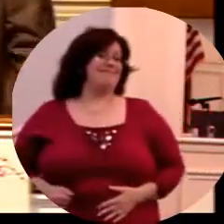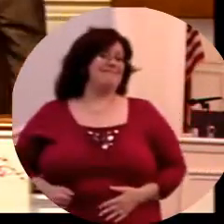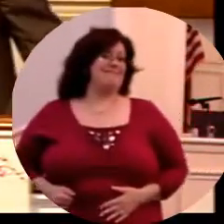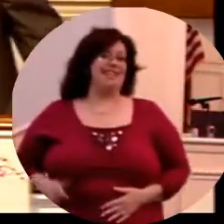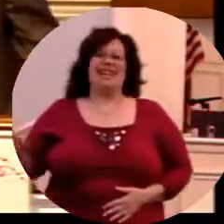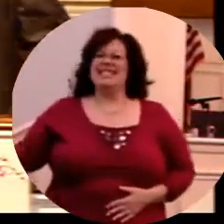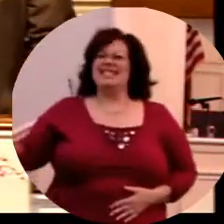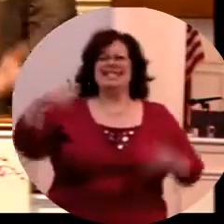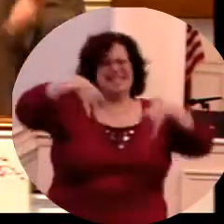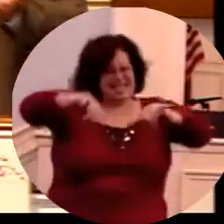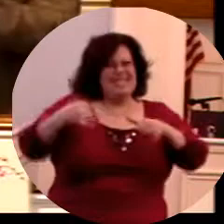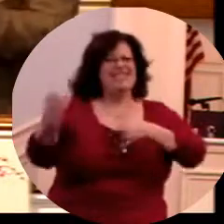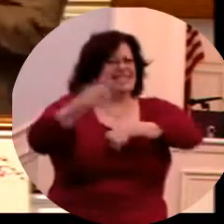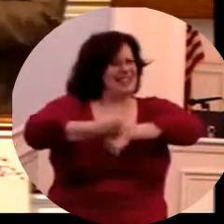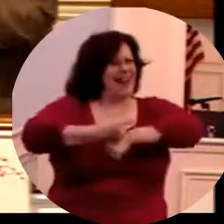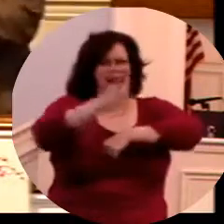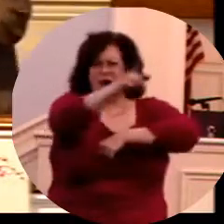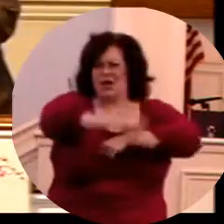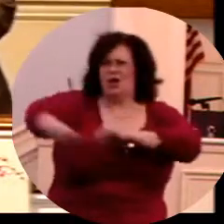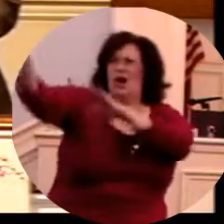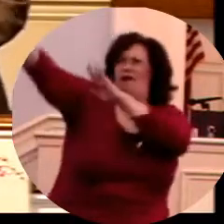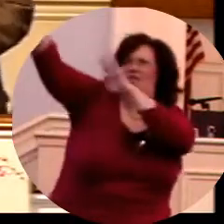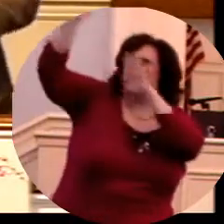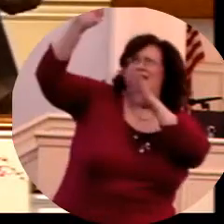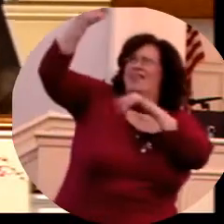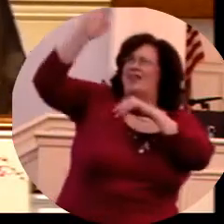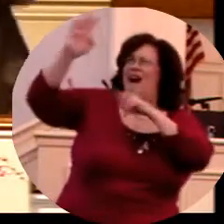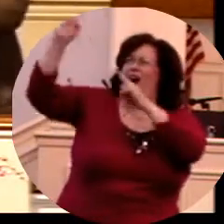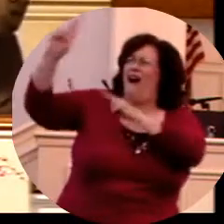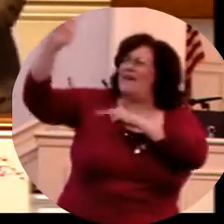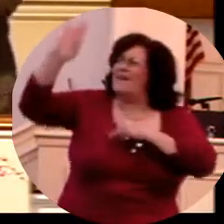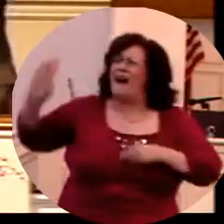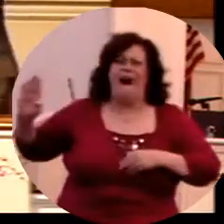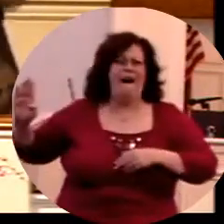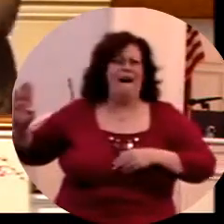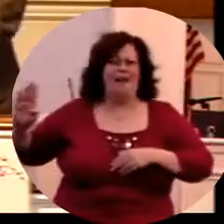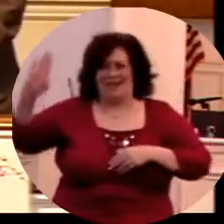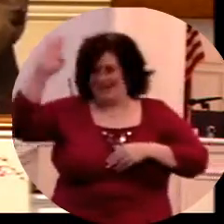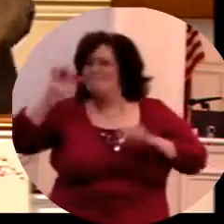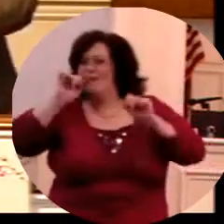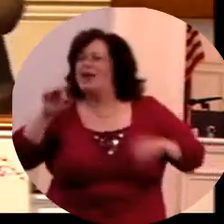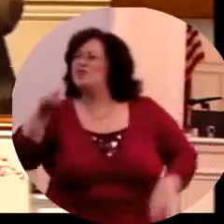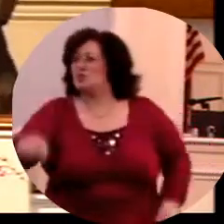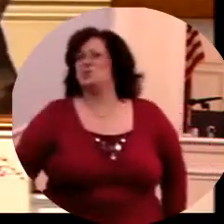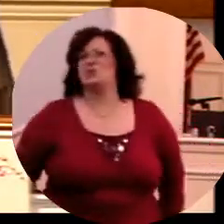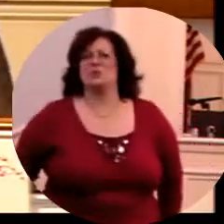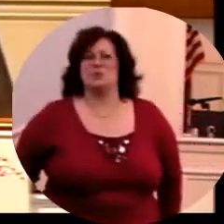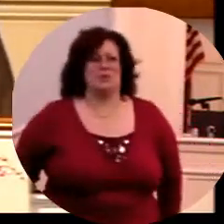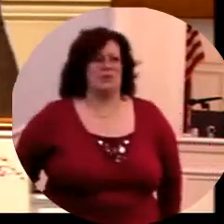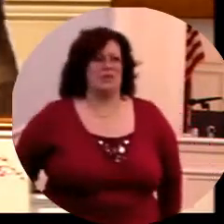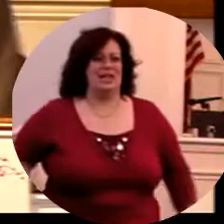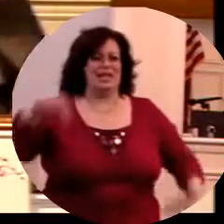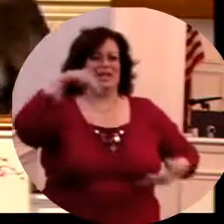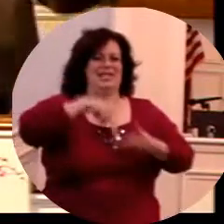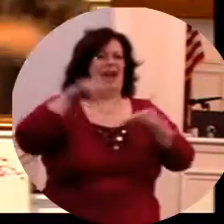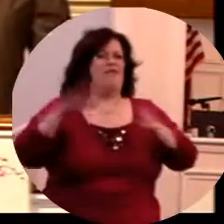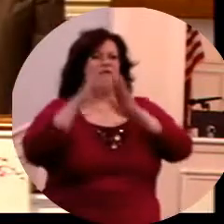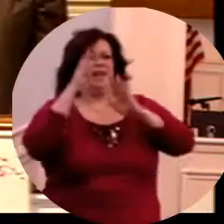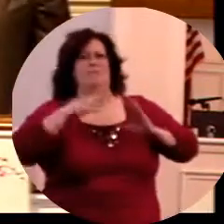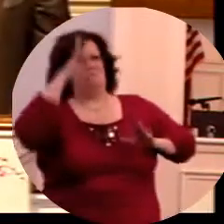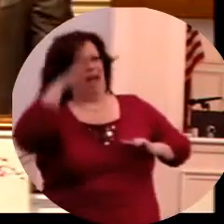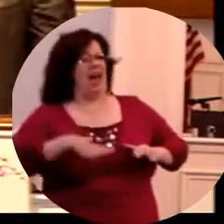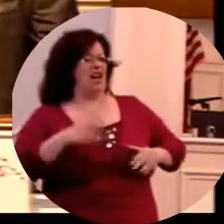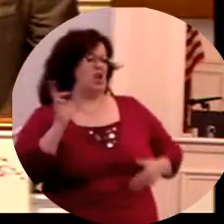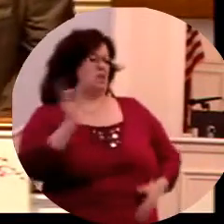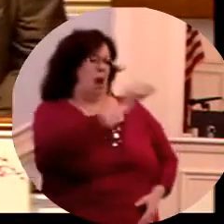that today. That He still will promote those who will fear Him and honor Him and serve Him more than anything else.